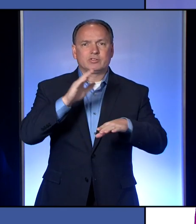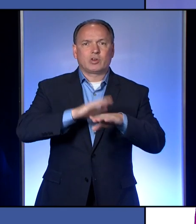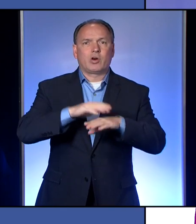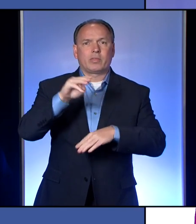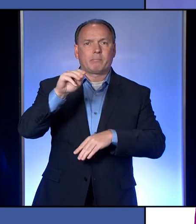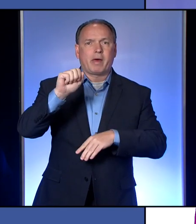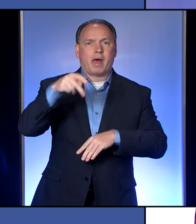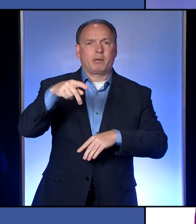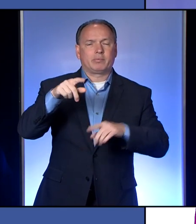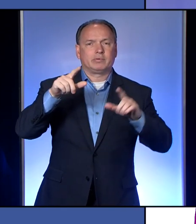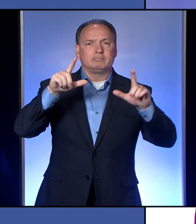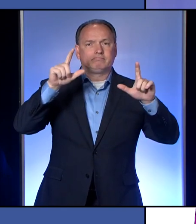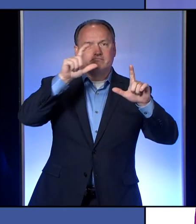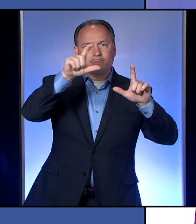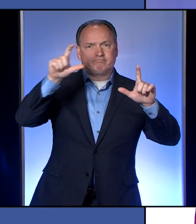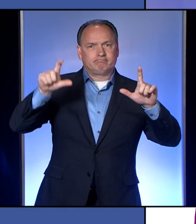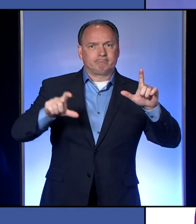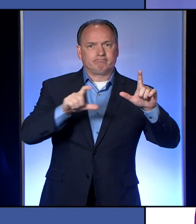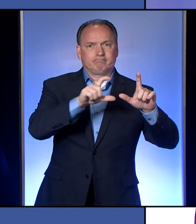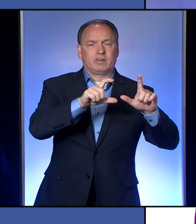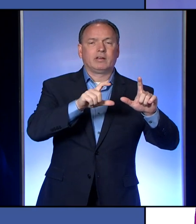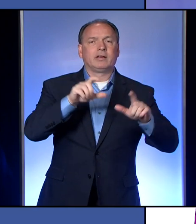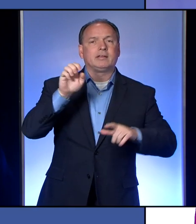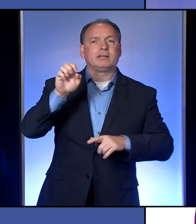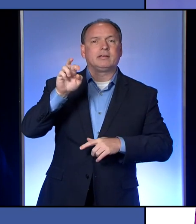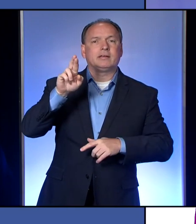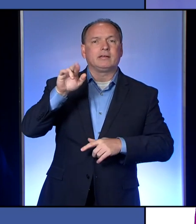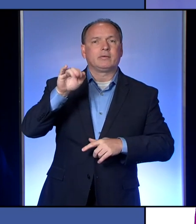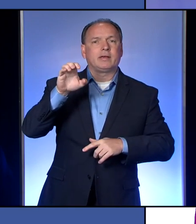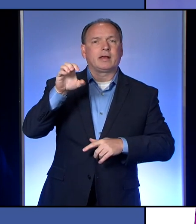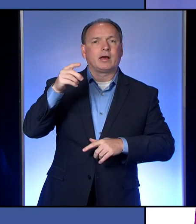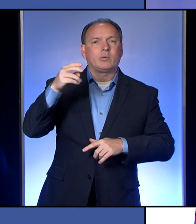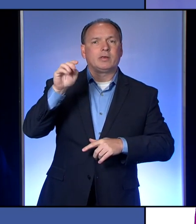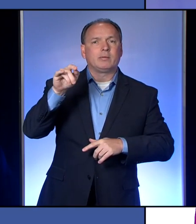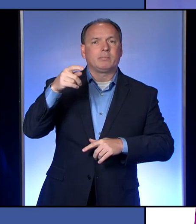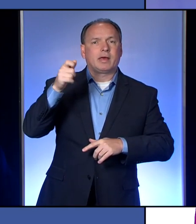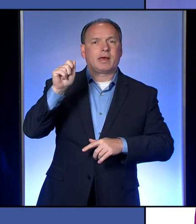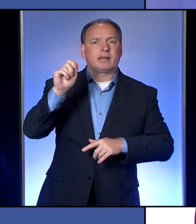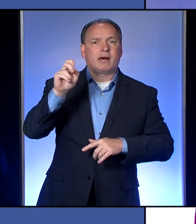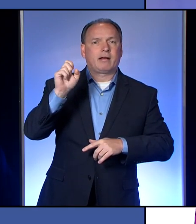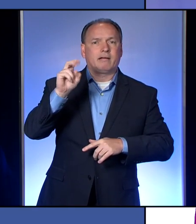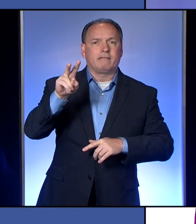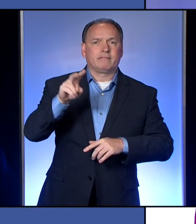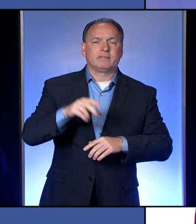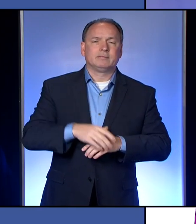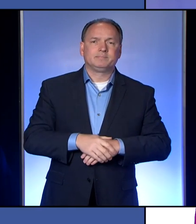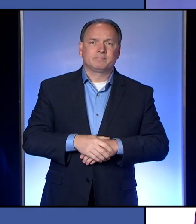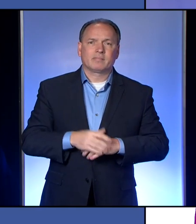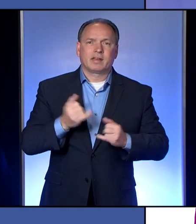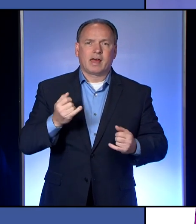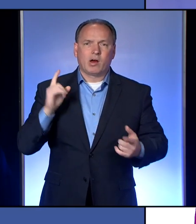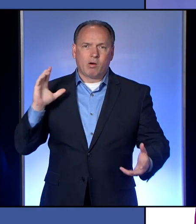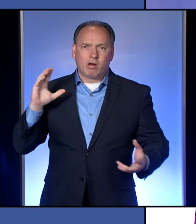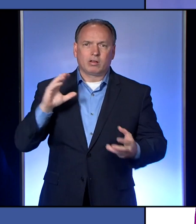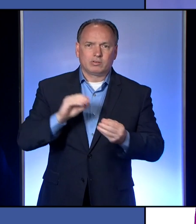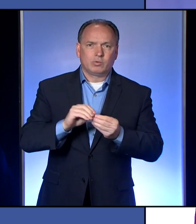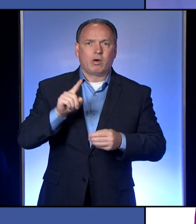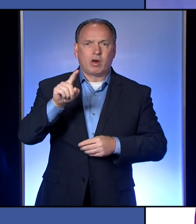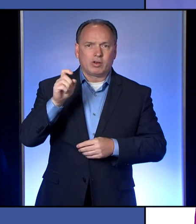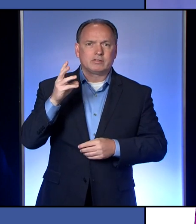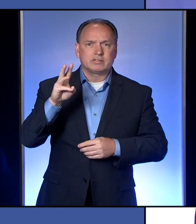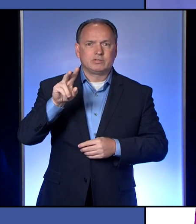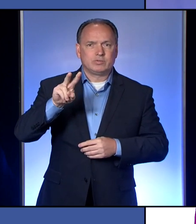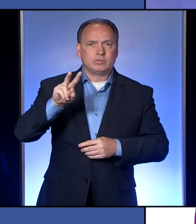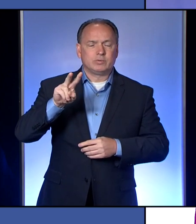map by zone at eriecountypa.gov. So this number takes us to 162